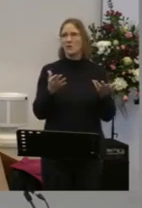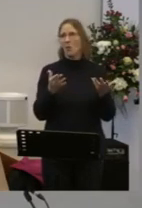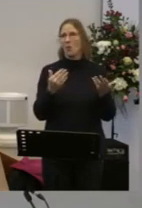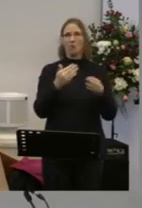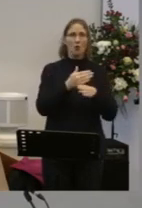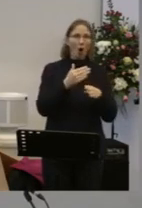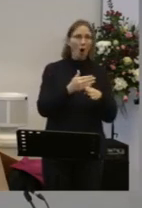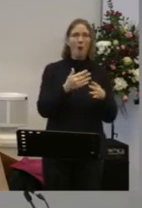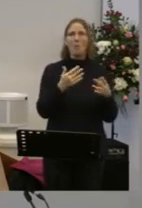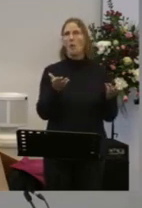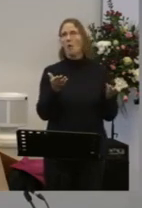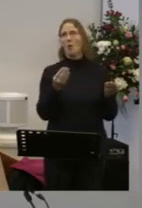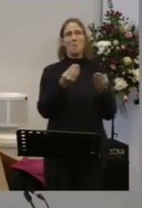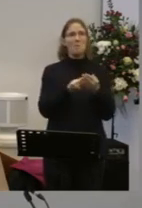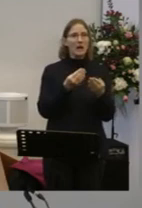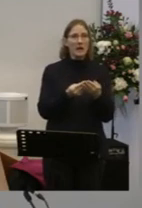could be money